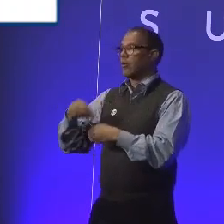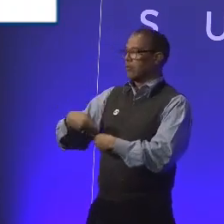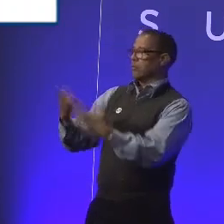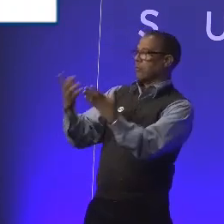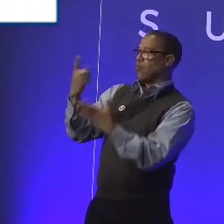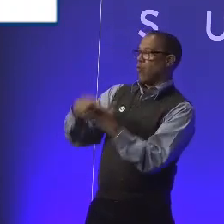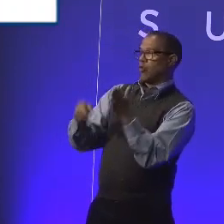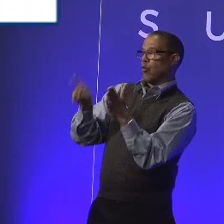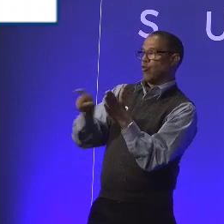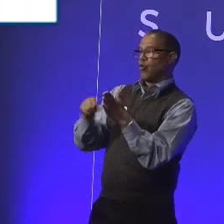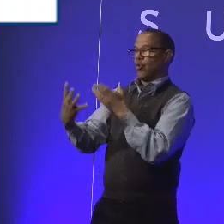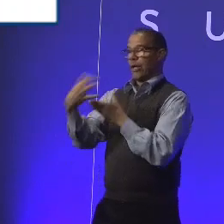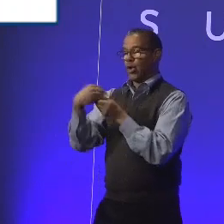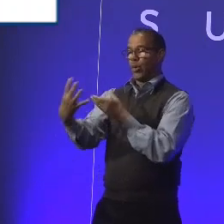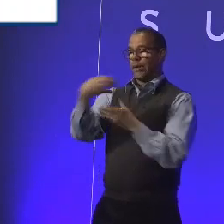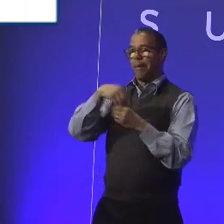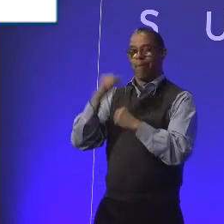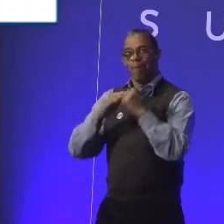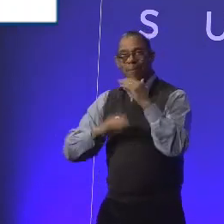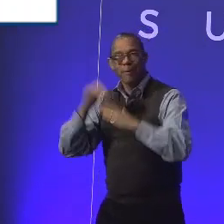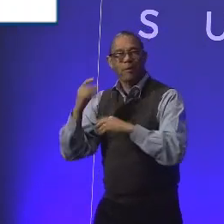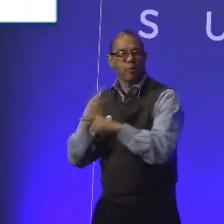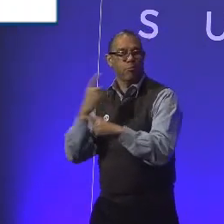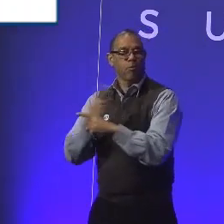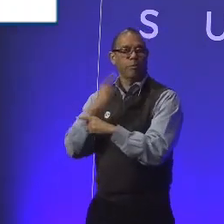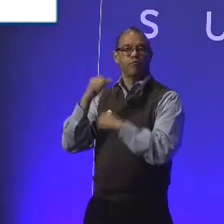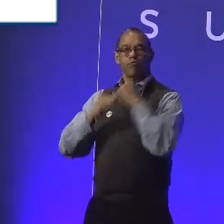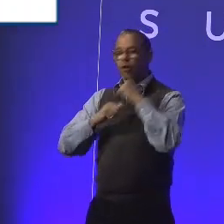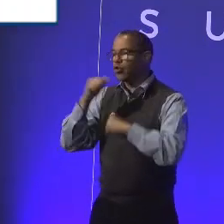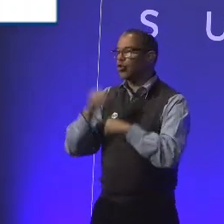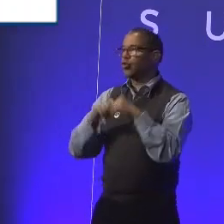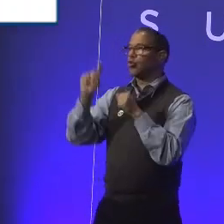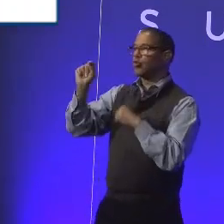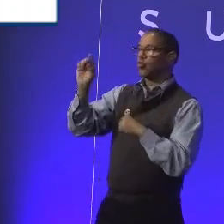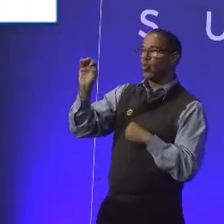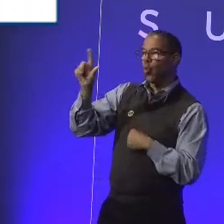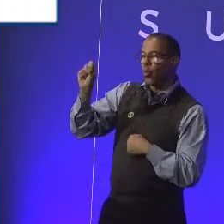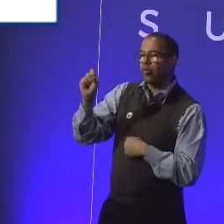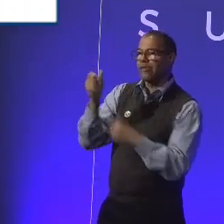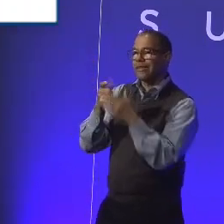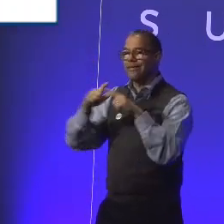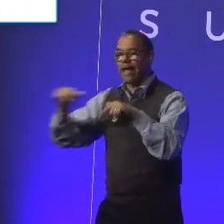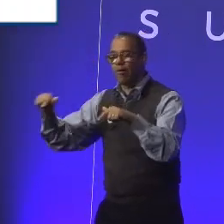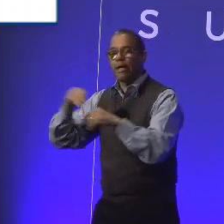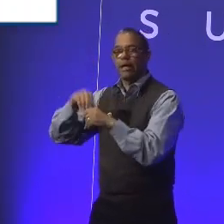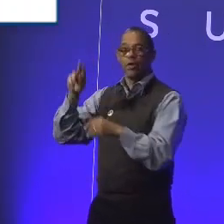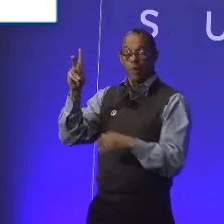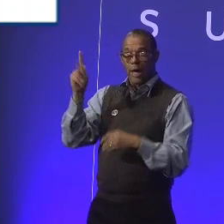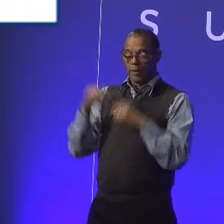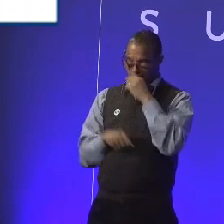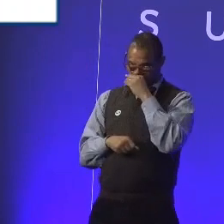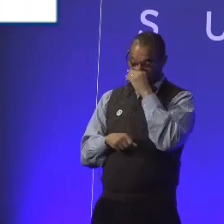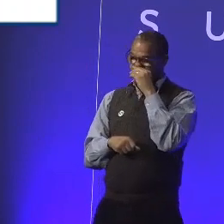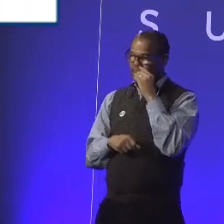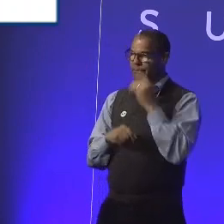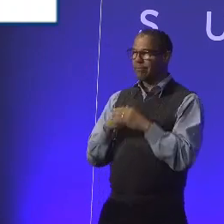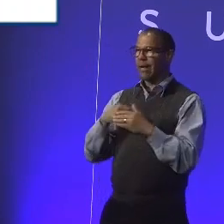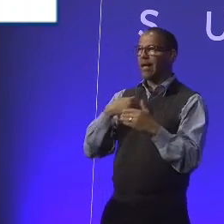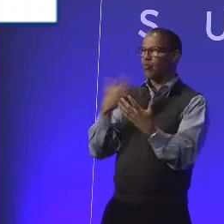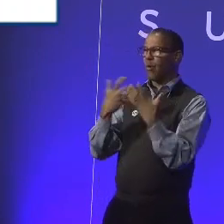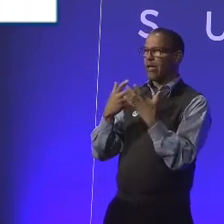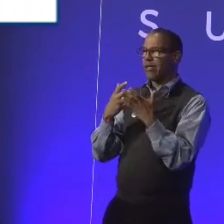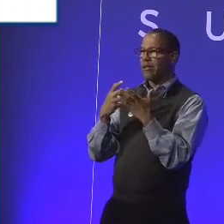inclusion and building strategies and tools to support citizens with disabilities in the UK. Just quickly put my